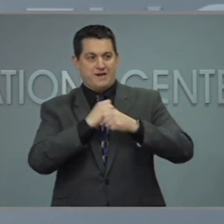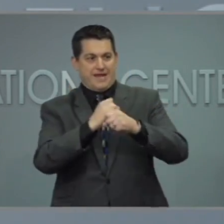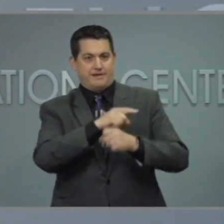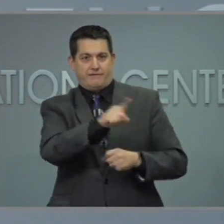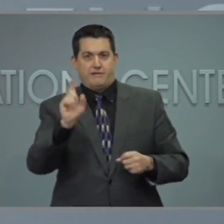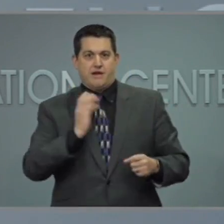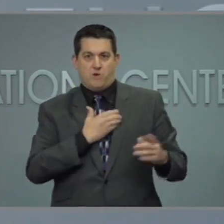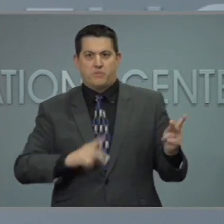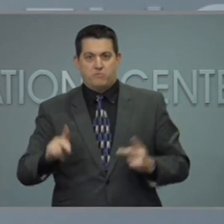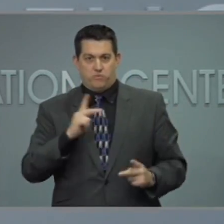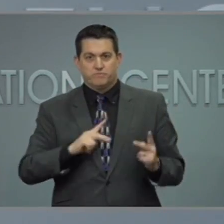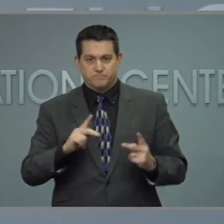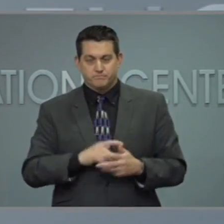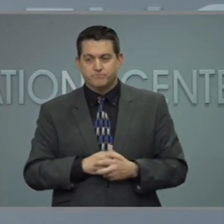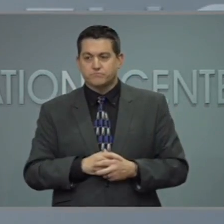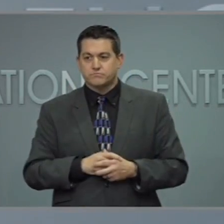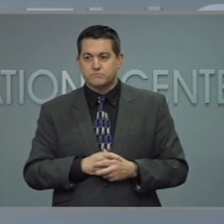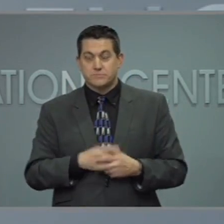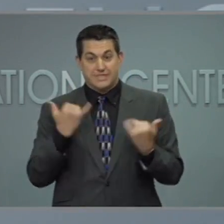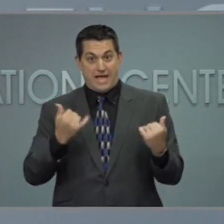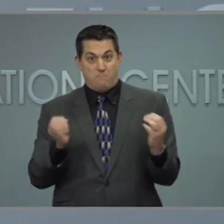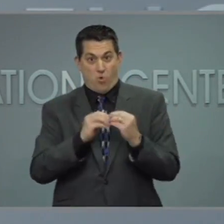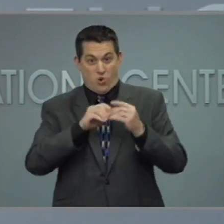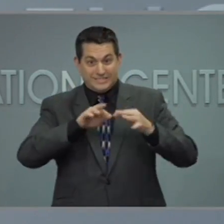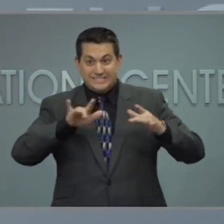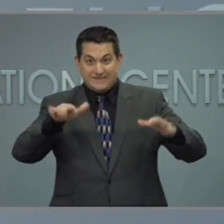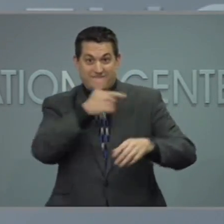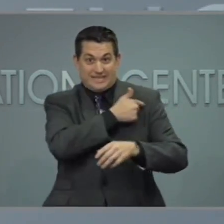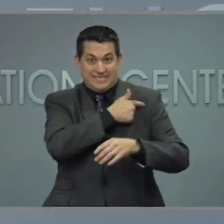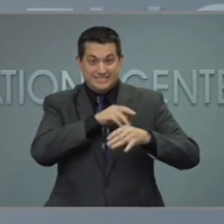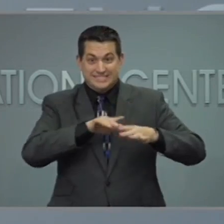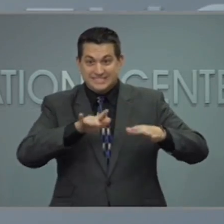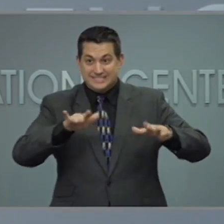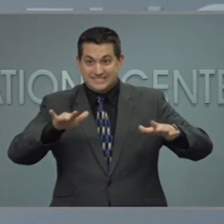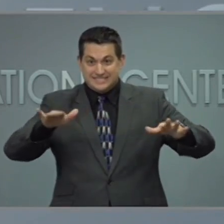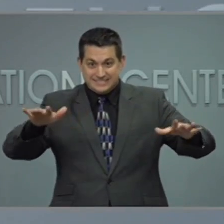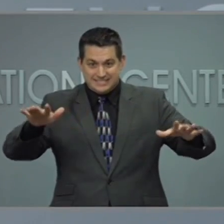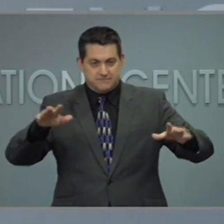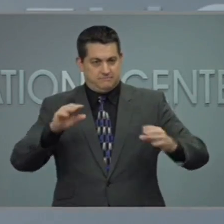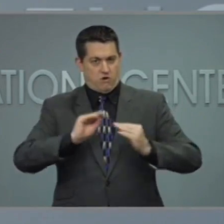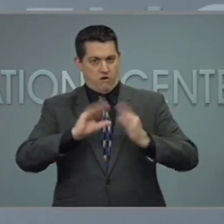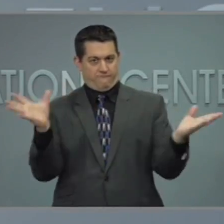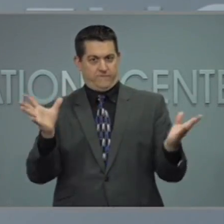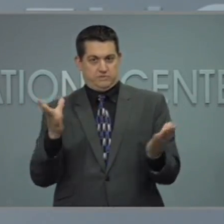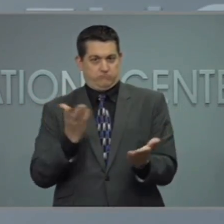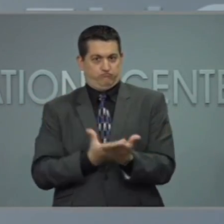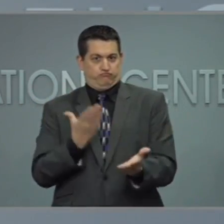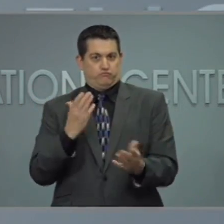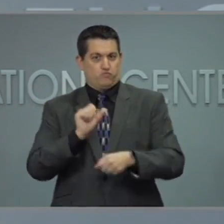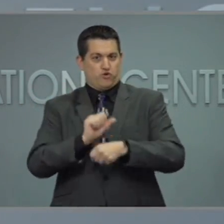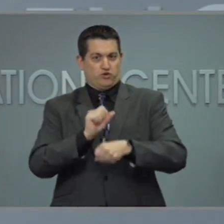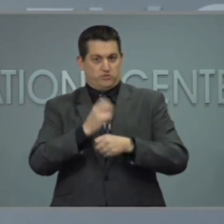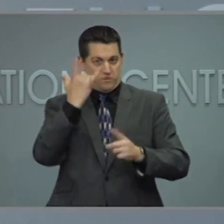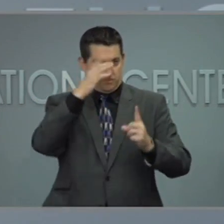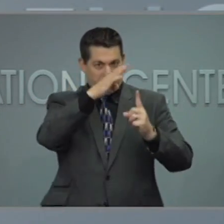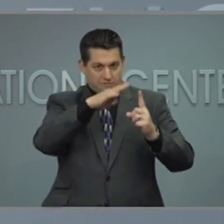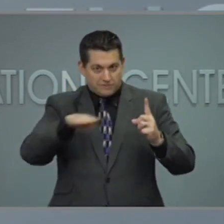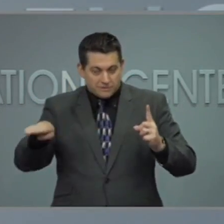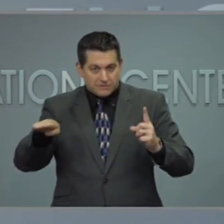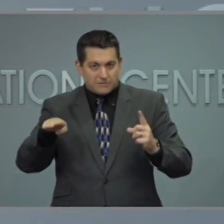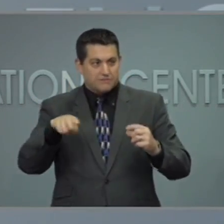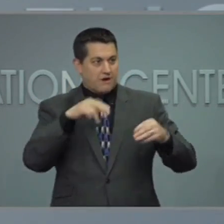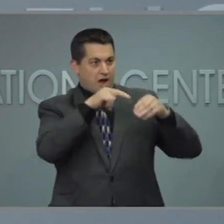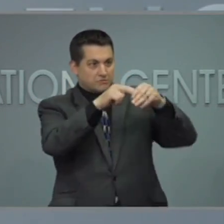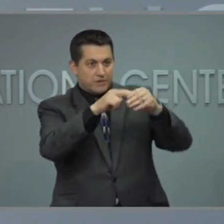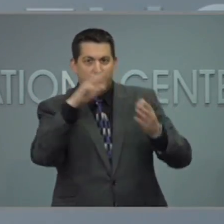And as more and more people get vaccinated, the results show in our improving metrics with lower cases, lower hospitalizations,